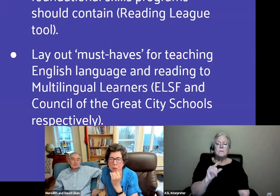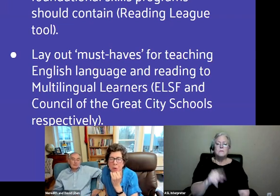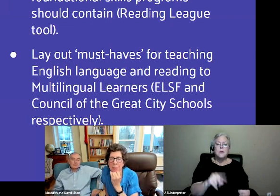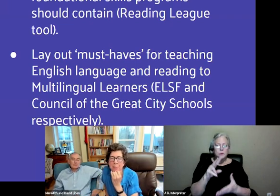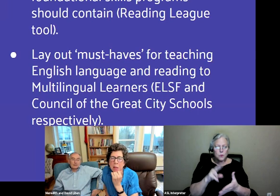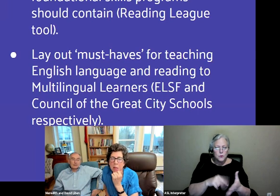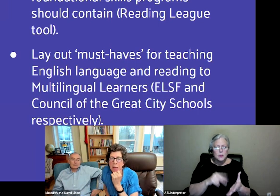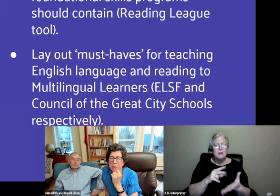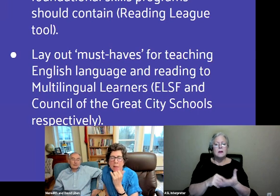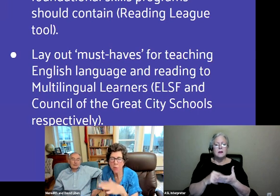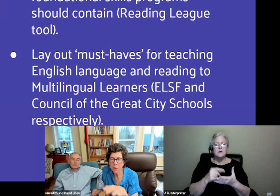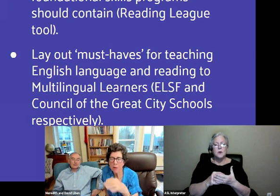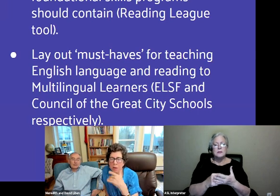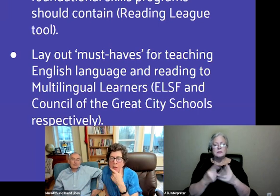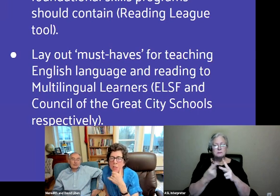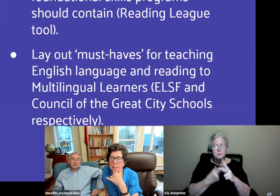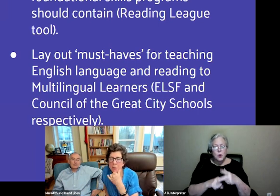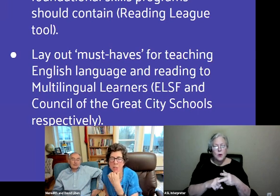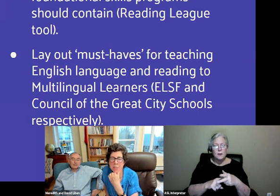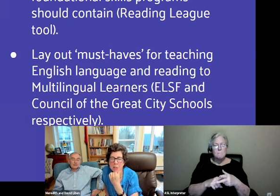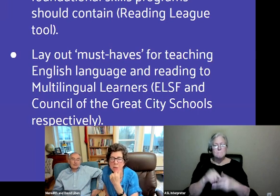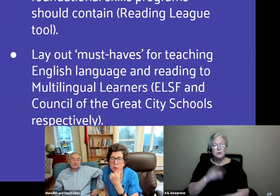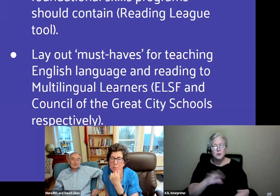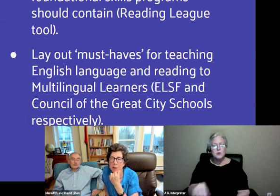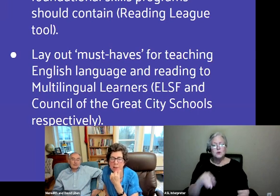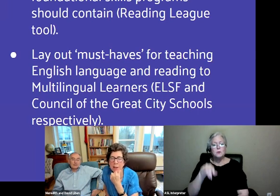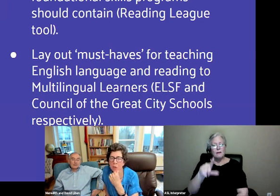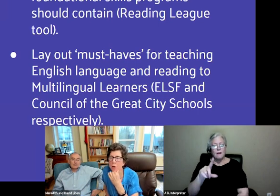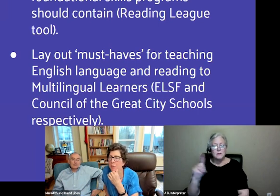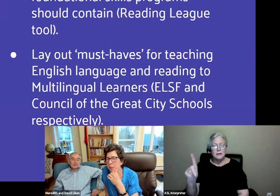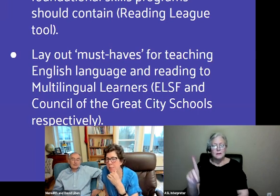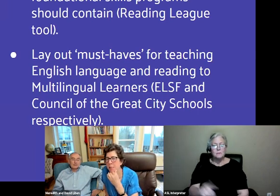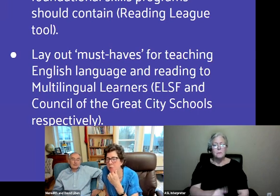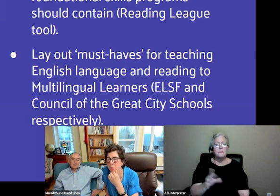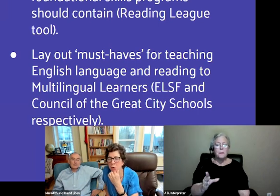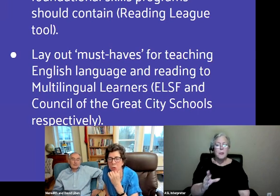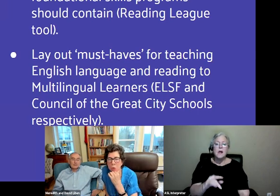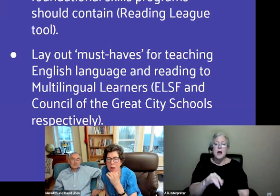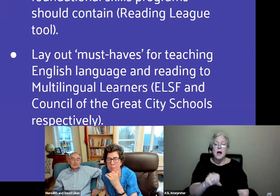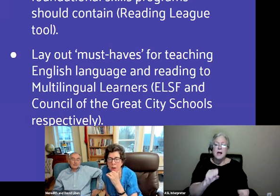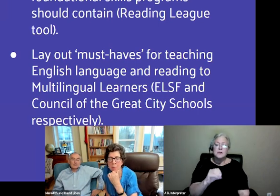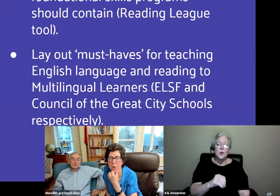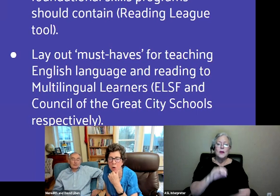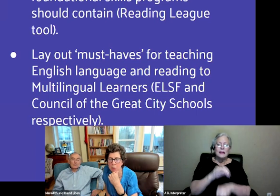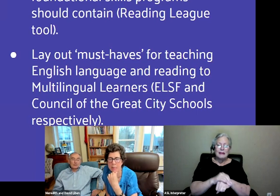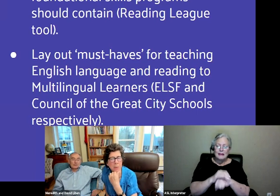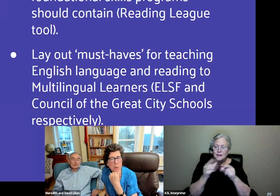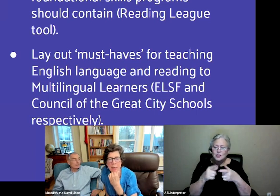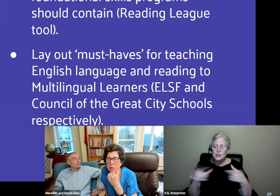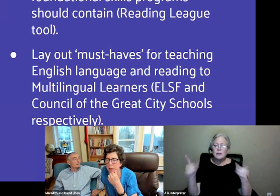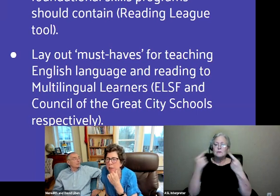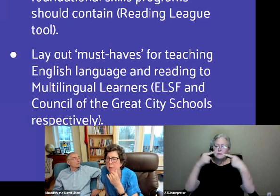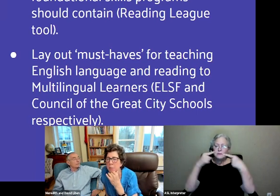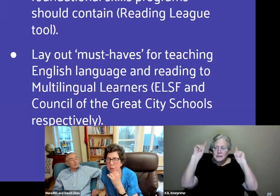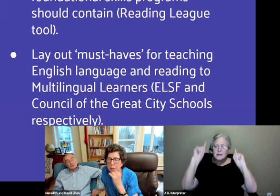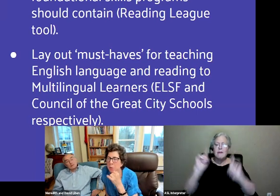at its heart. So, and then English Language Success Forum and the Council of the Great City Schools both always keep their